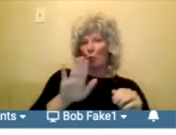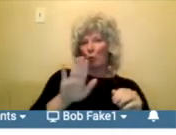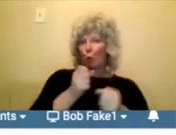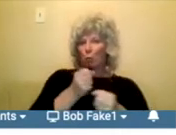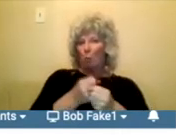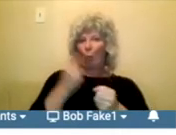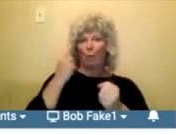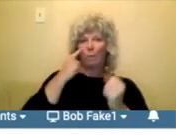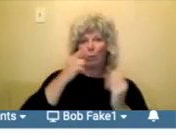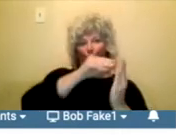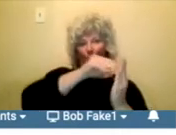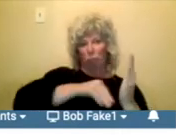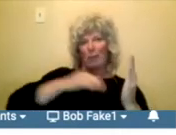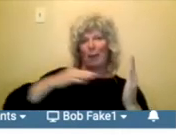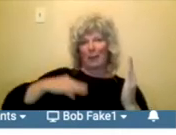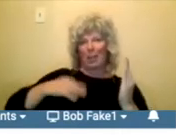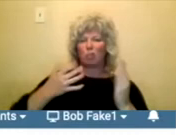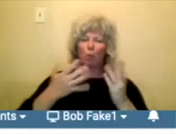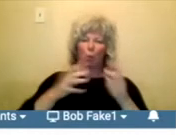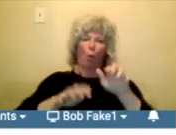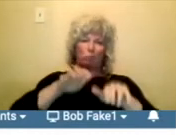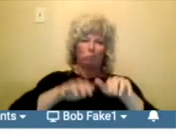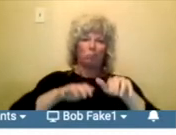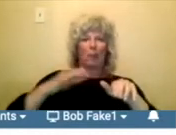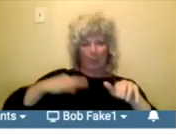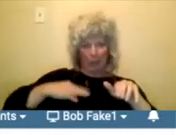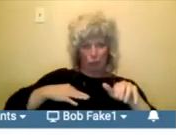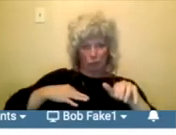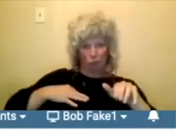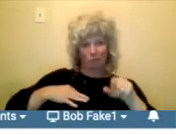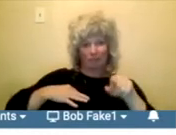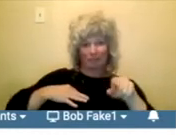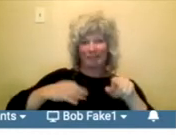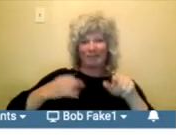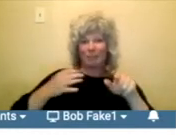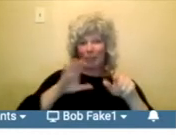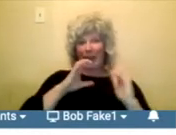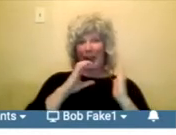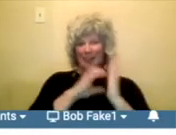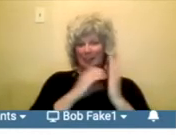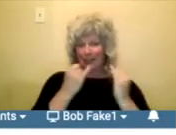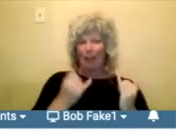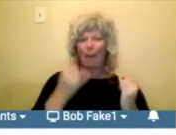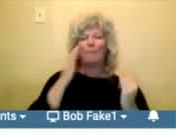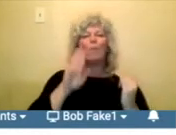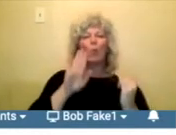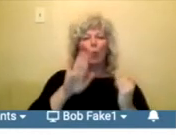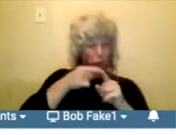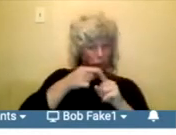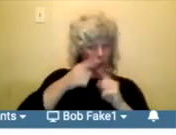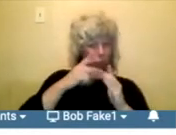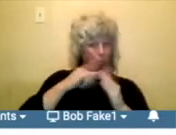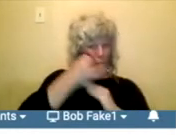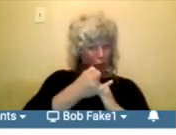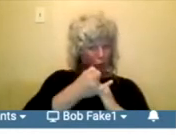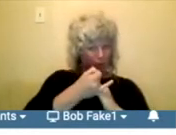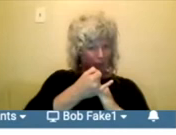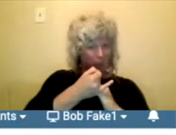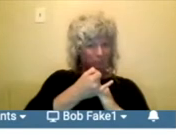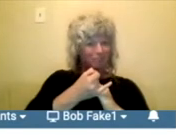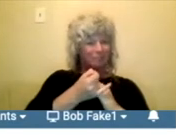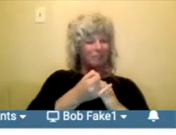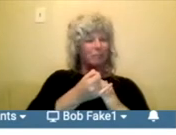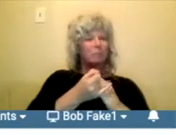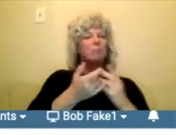application, this is actually for your project for, um, accessibility support for either yourself